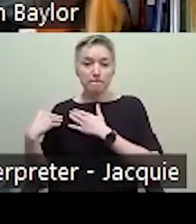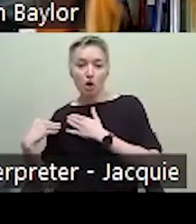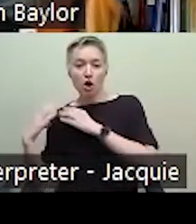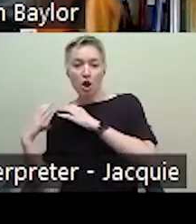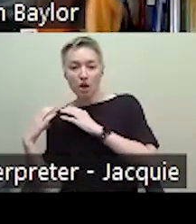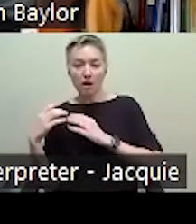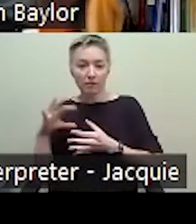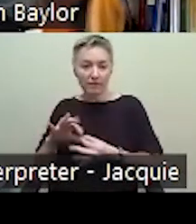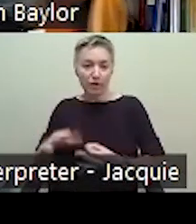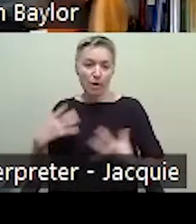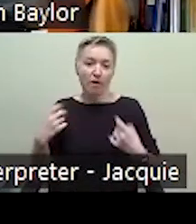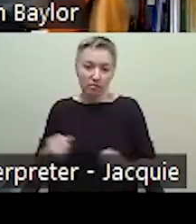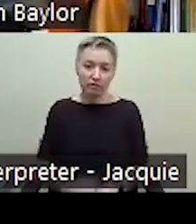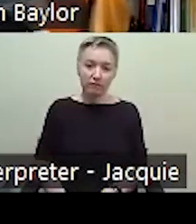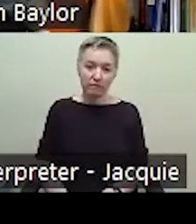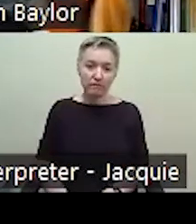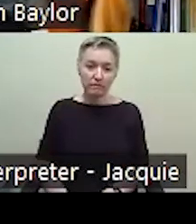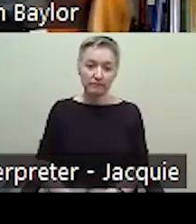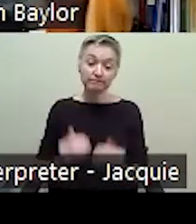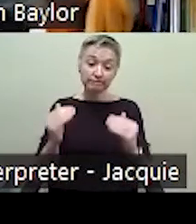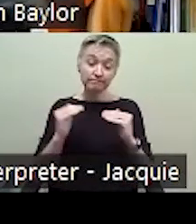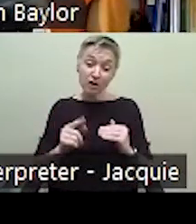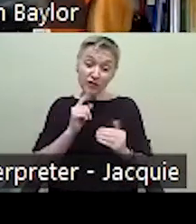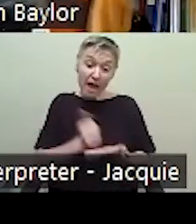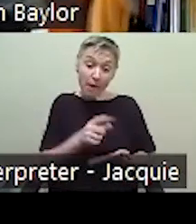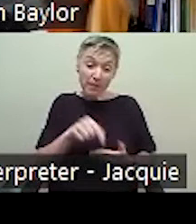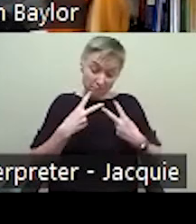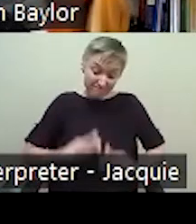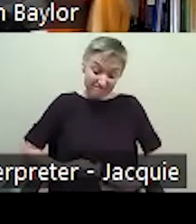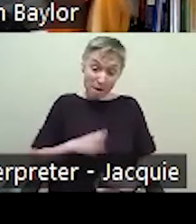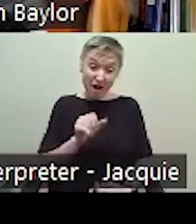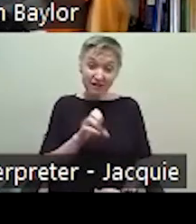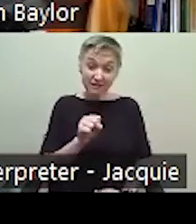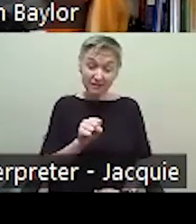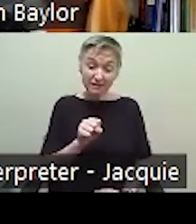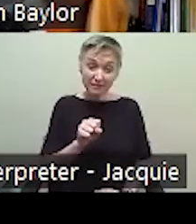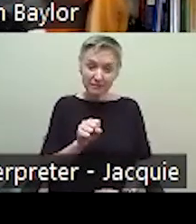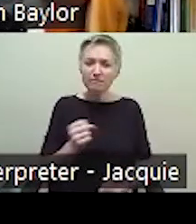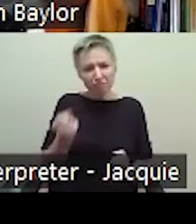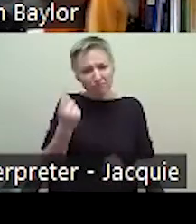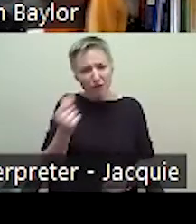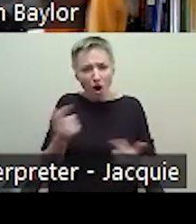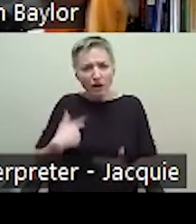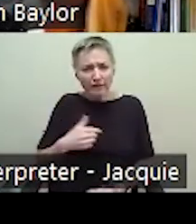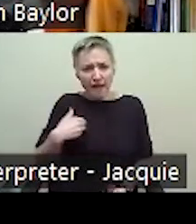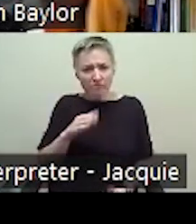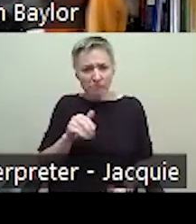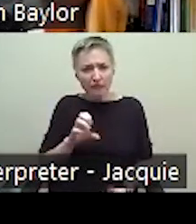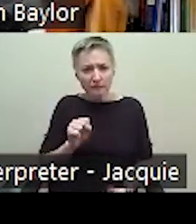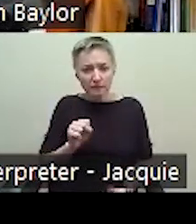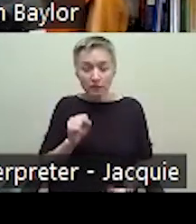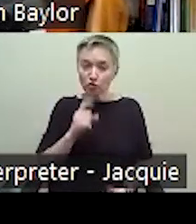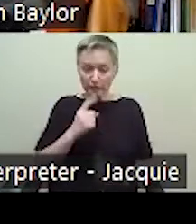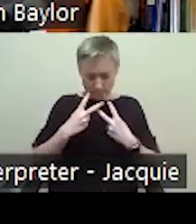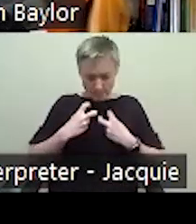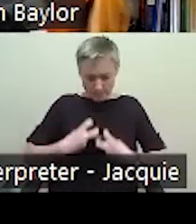examine the biases because we all have them, right? So taking a deeper look at what some